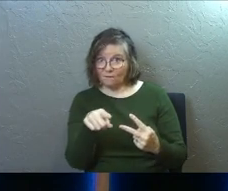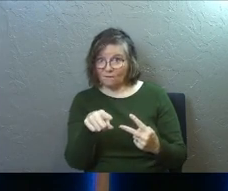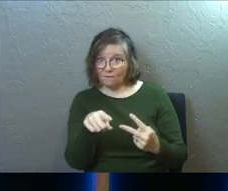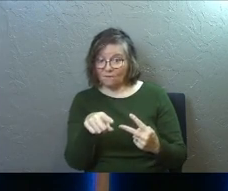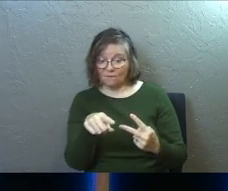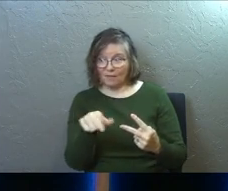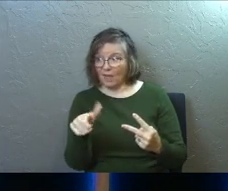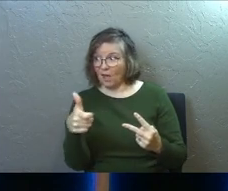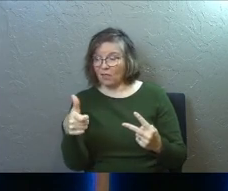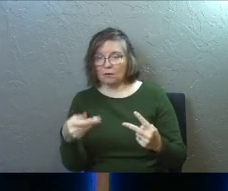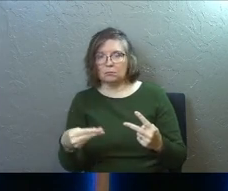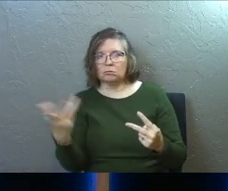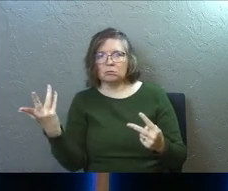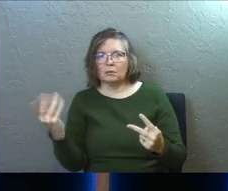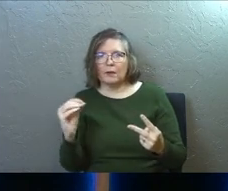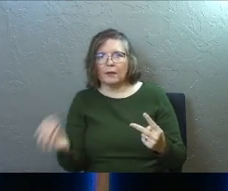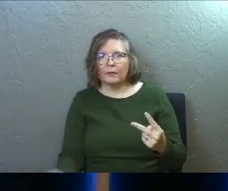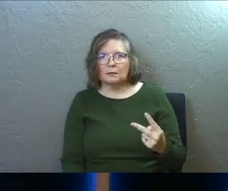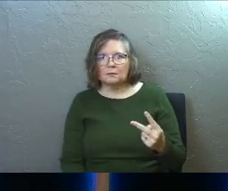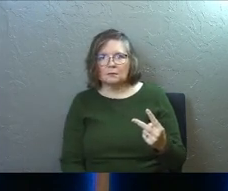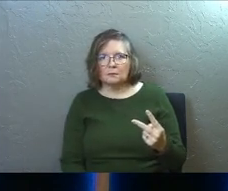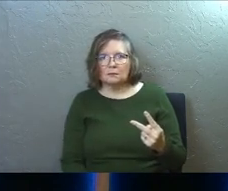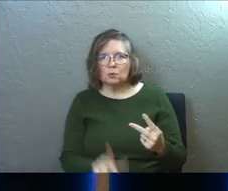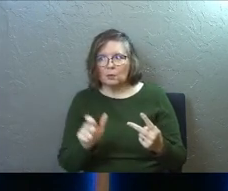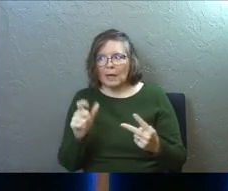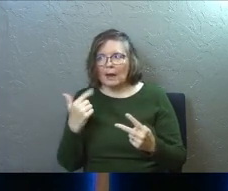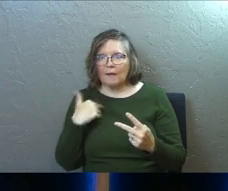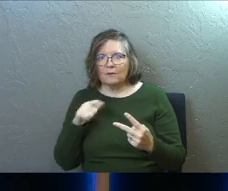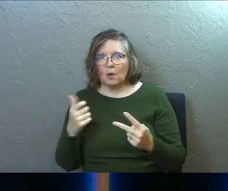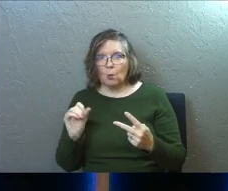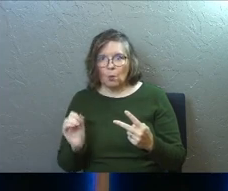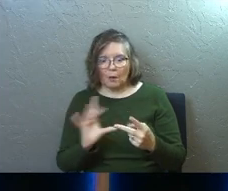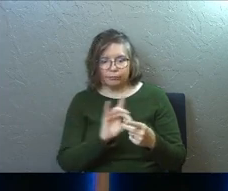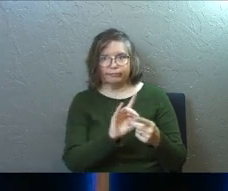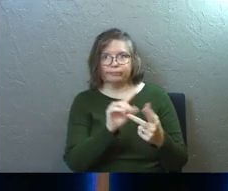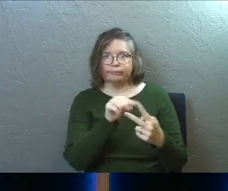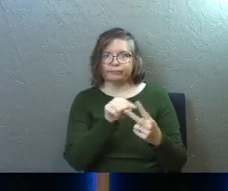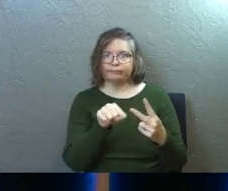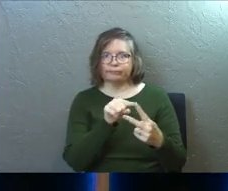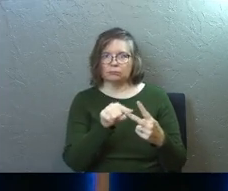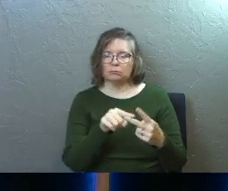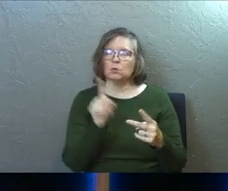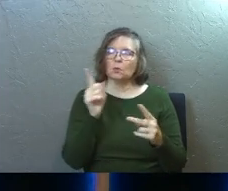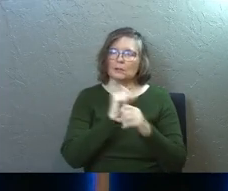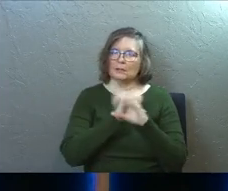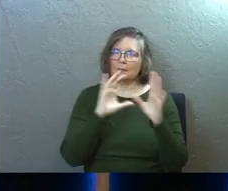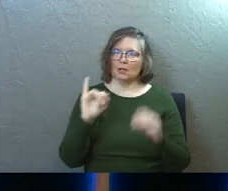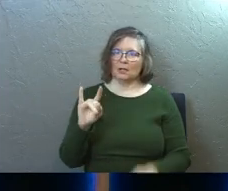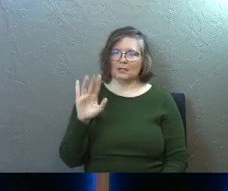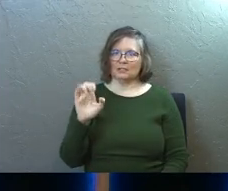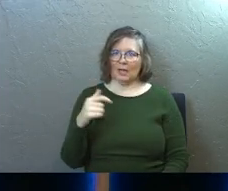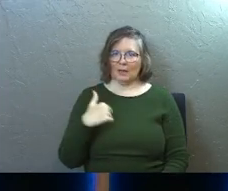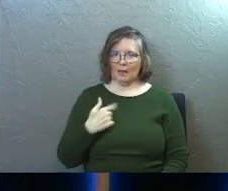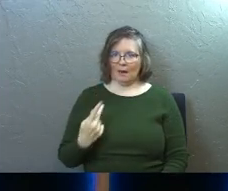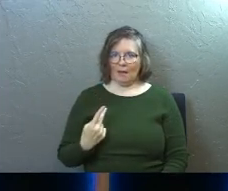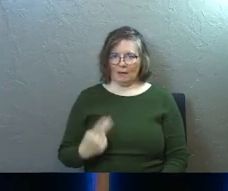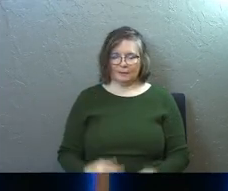there's nothing. Does that make sense? So here's a picture of Jake and I.